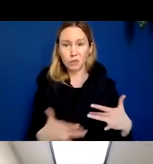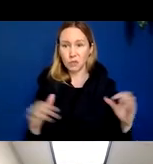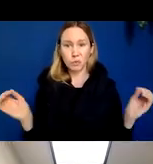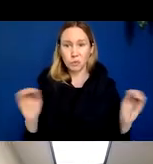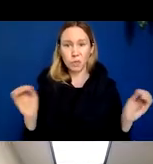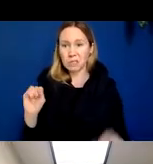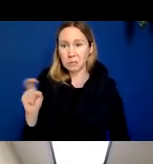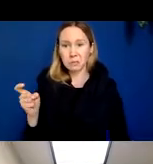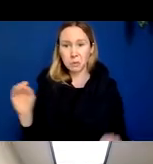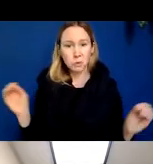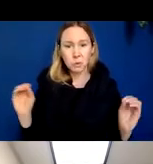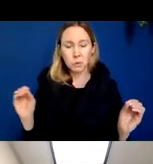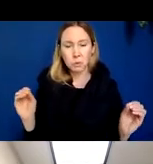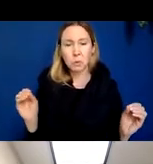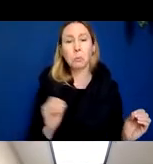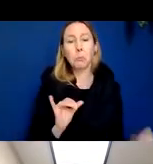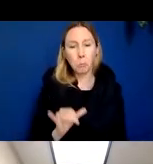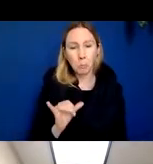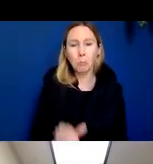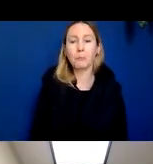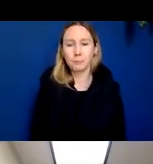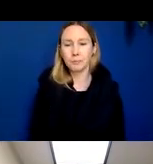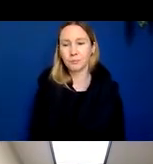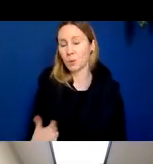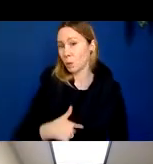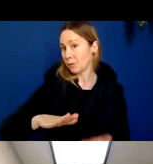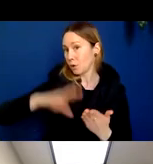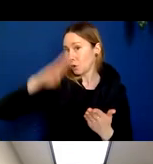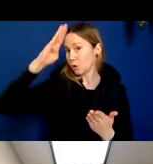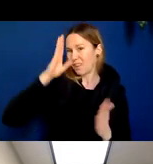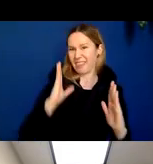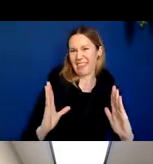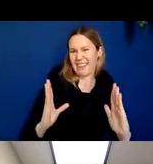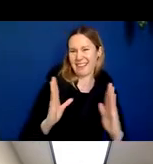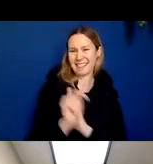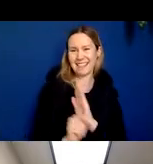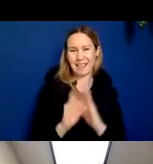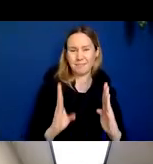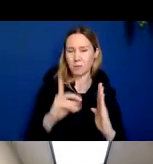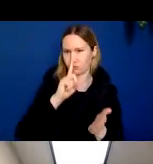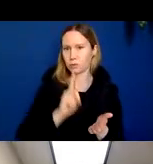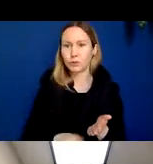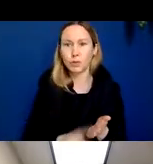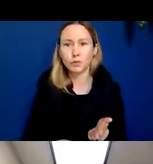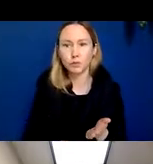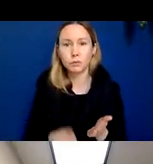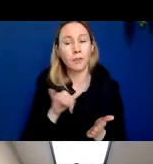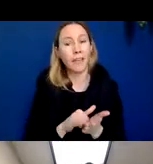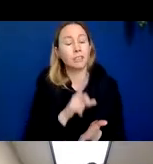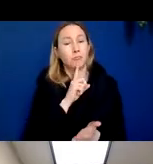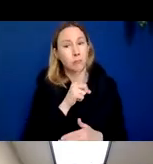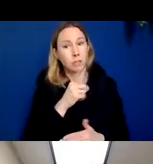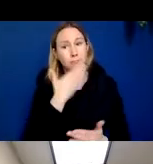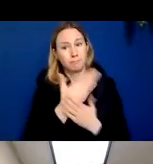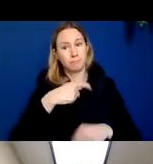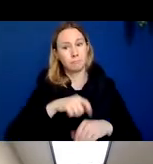symptoms. So we've learned that this is what we've learned through research, that this is a real stage in neurodegenerative disease